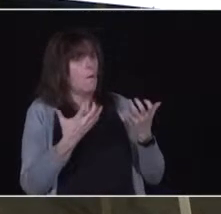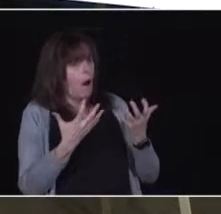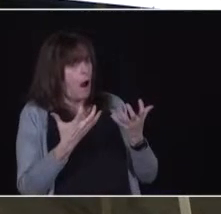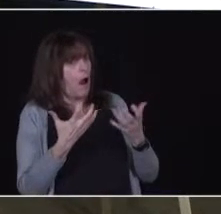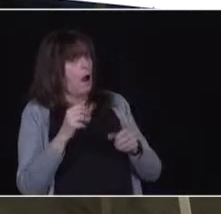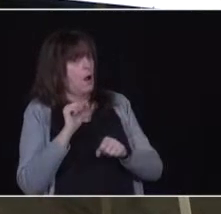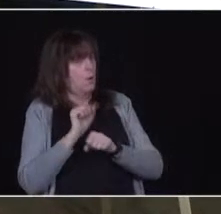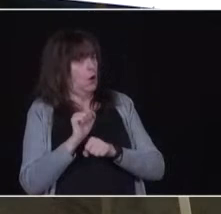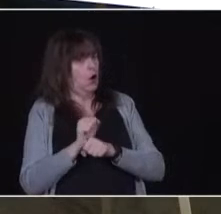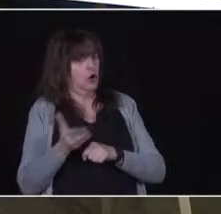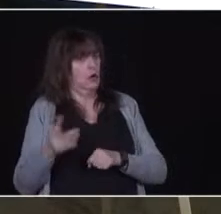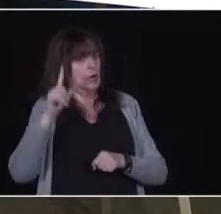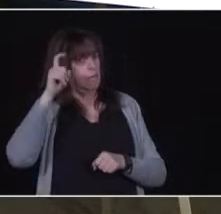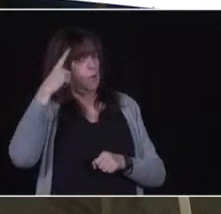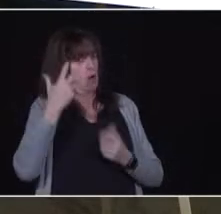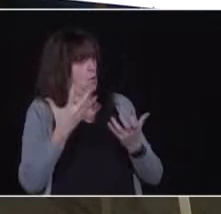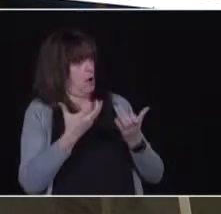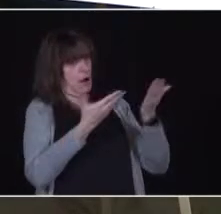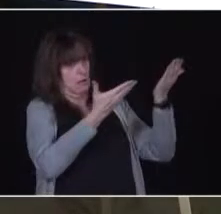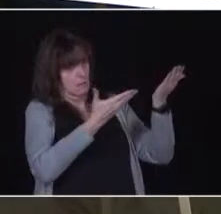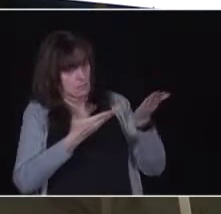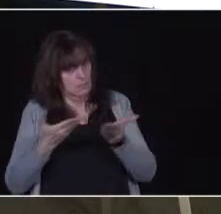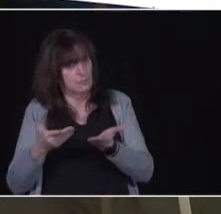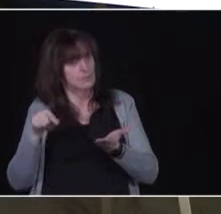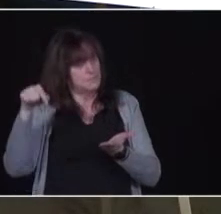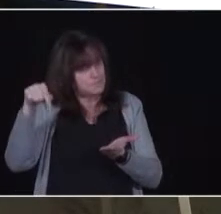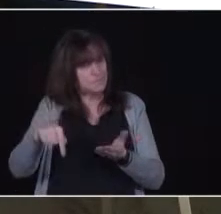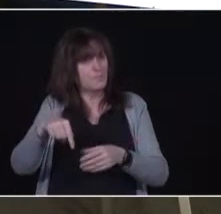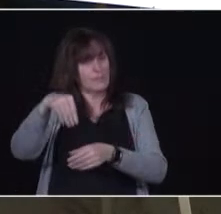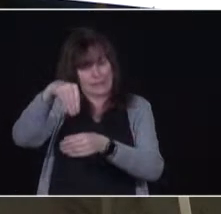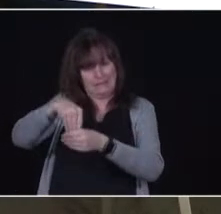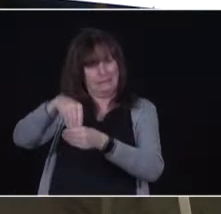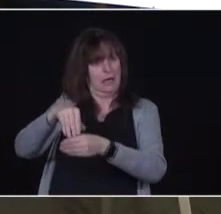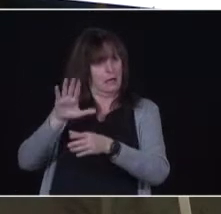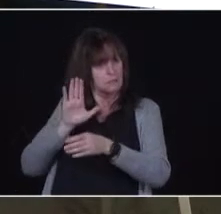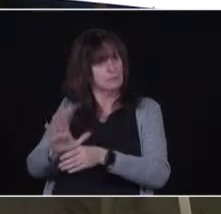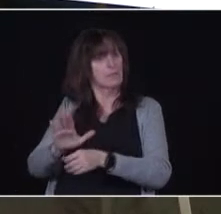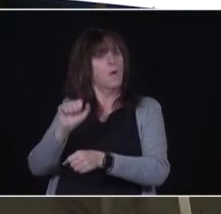In fact, if you want, we would be delighted to vaccinate their families if it's their turn and